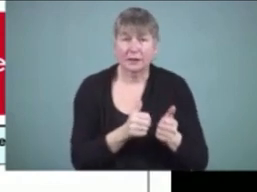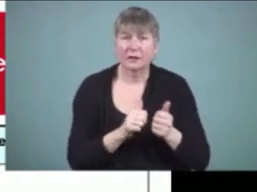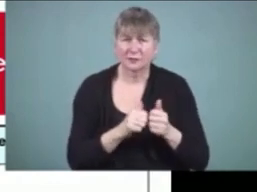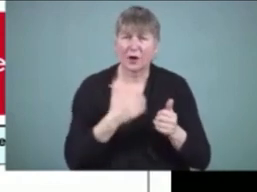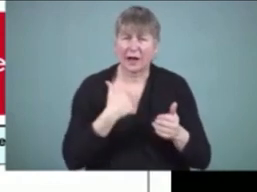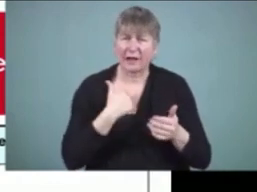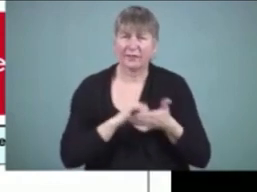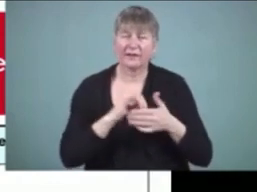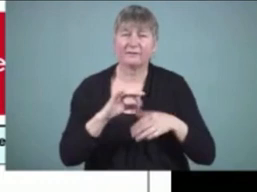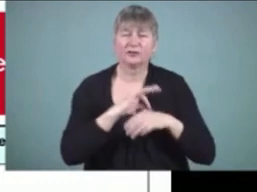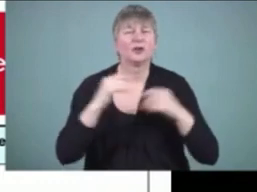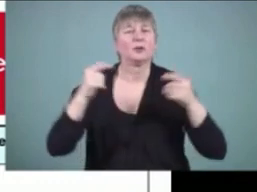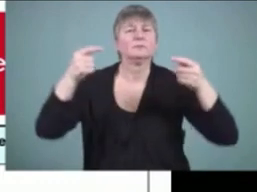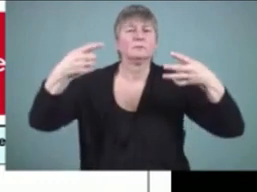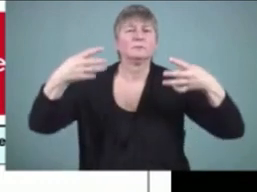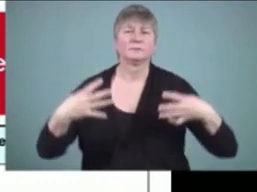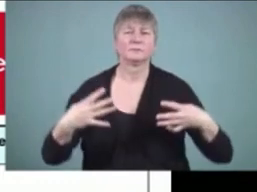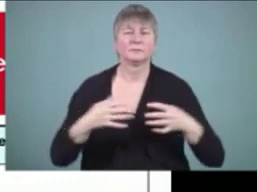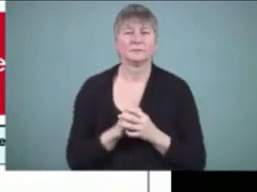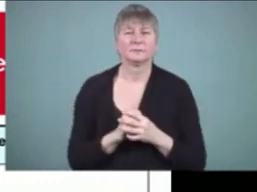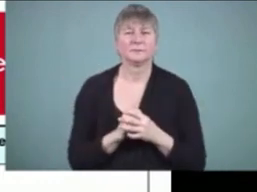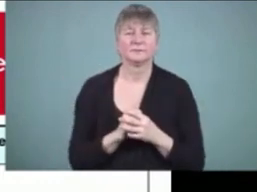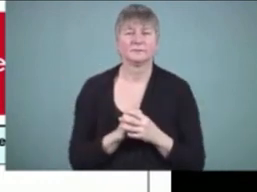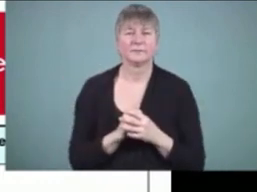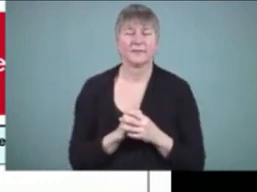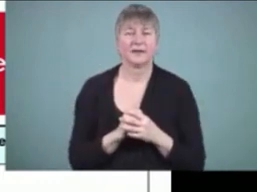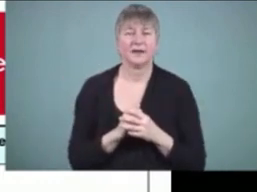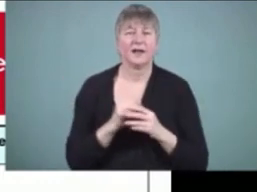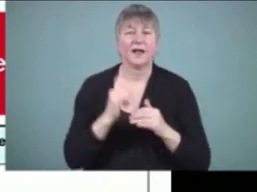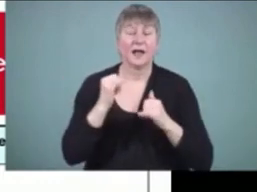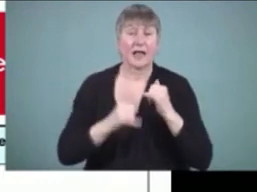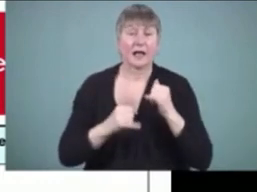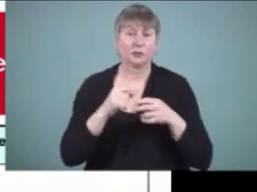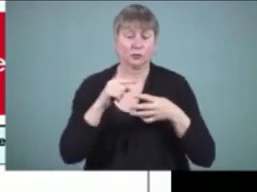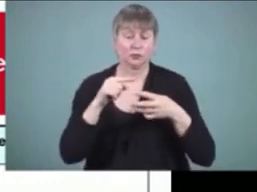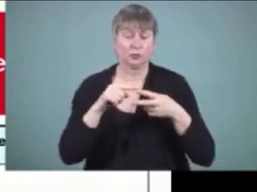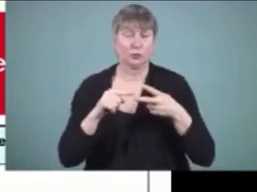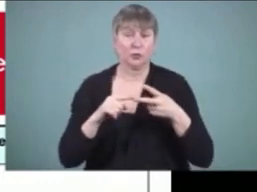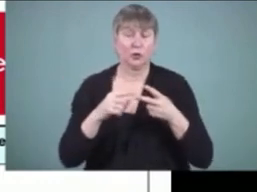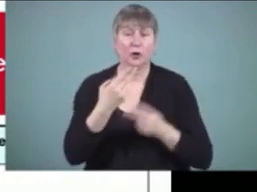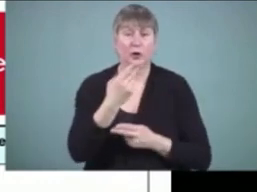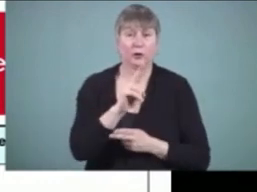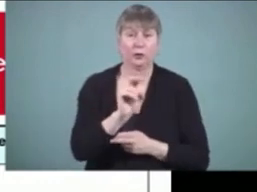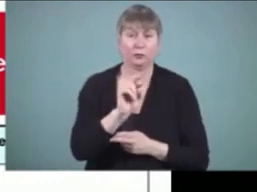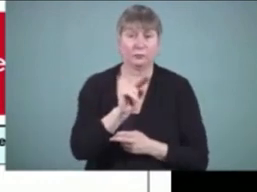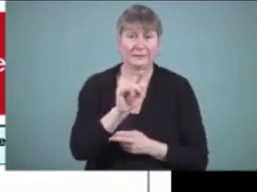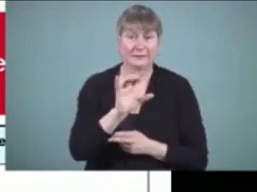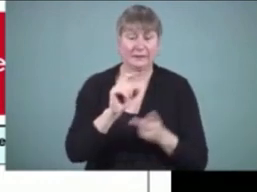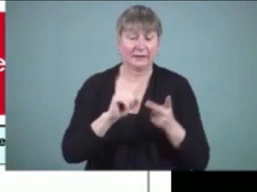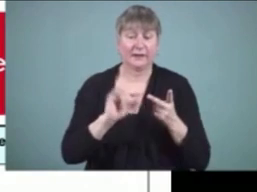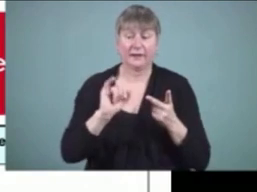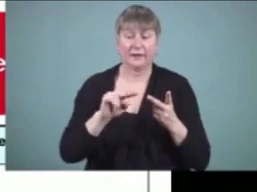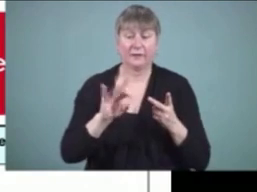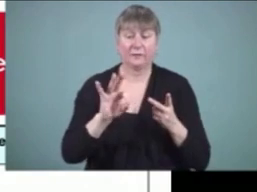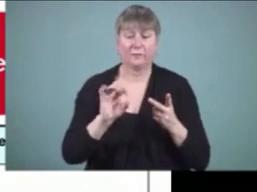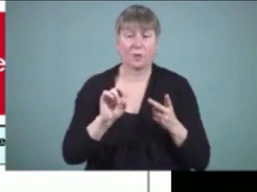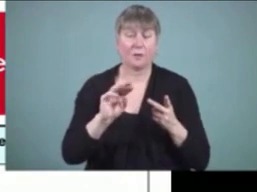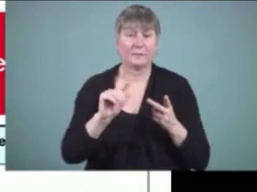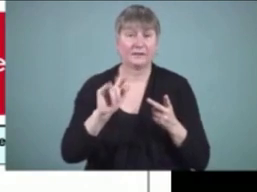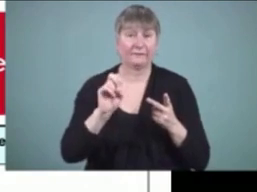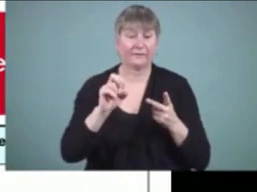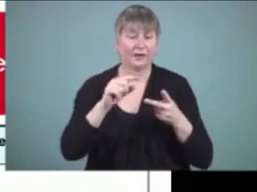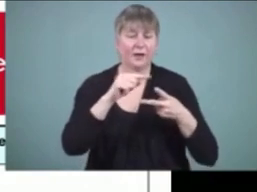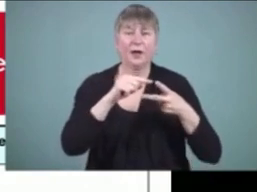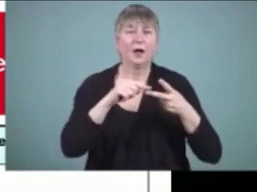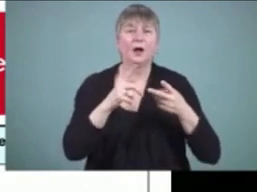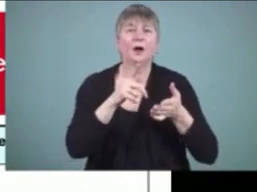And we go down the list. And if you go to the last two functions, the heuristic and informative, we use writing for all of